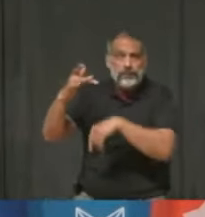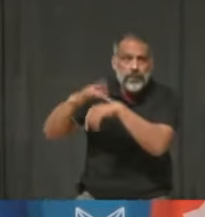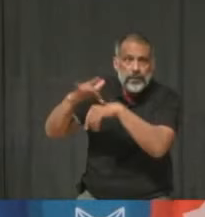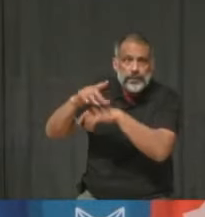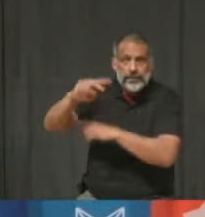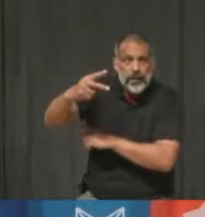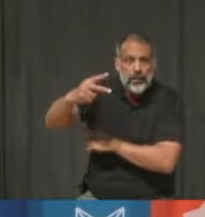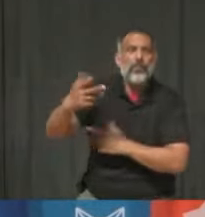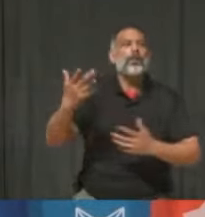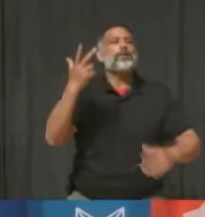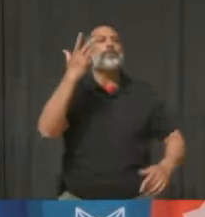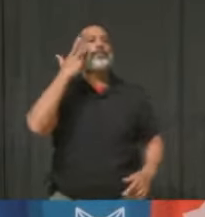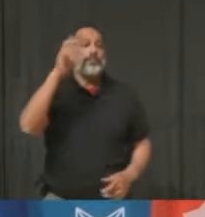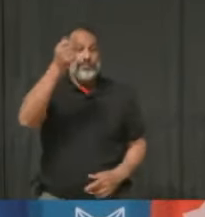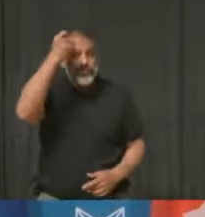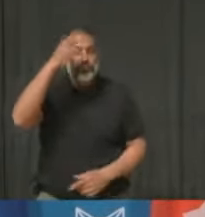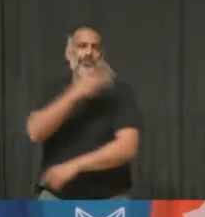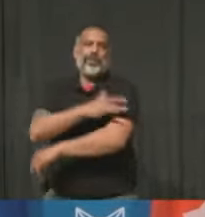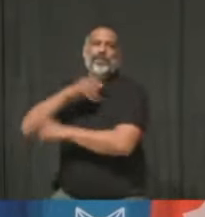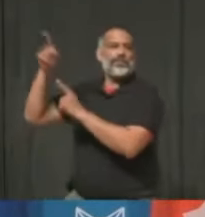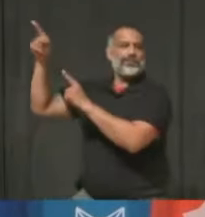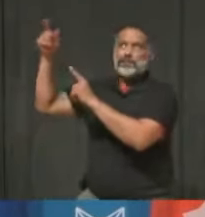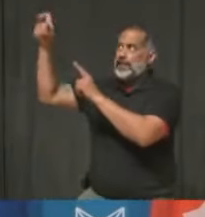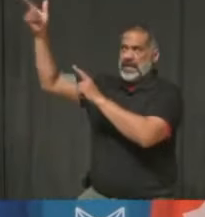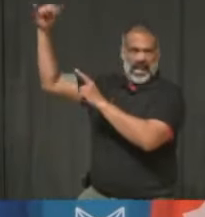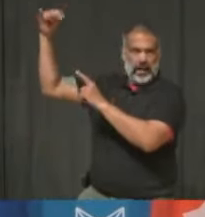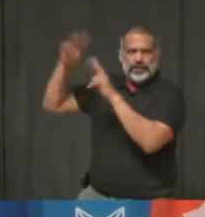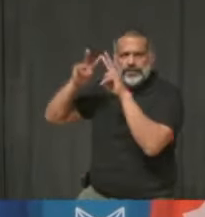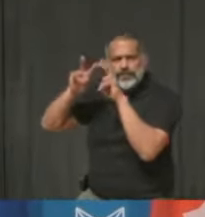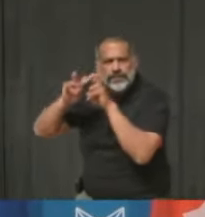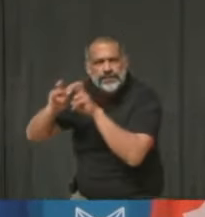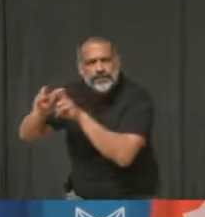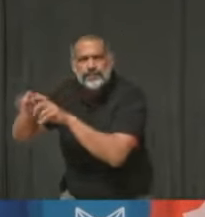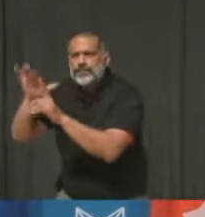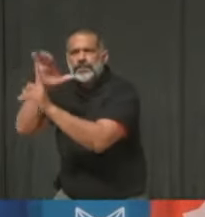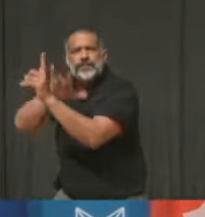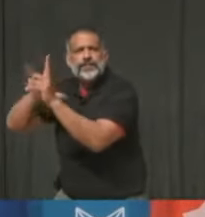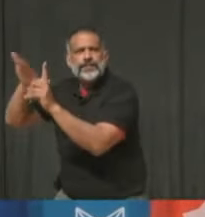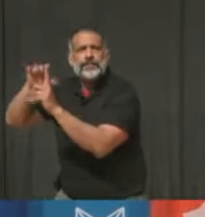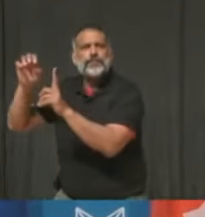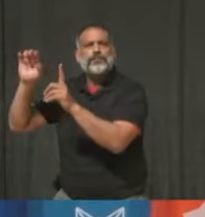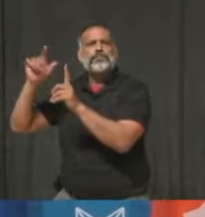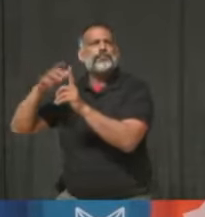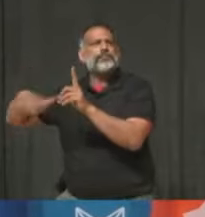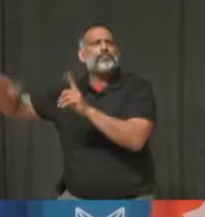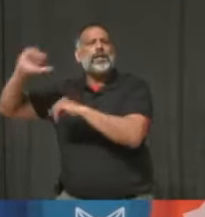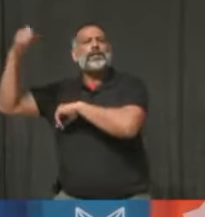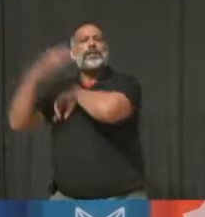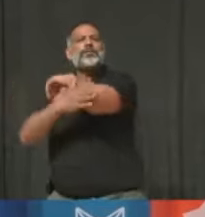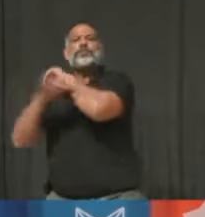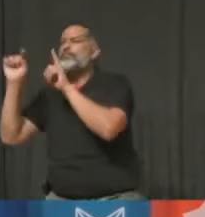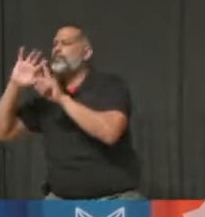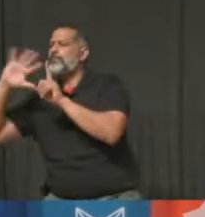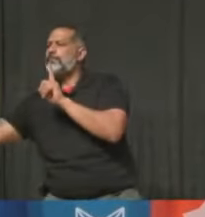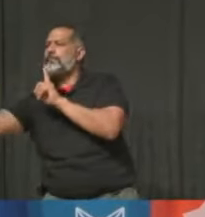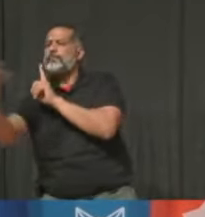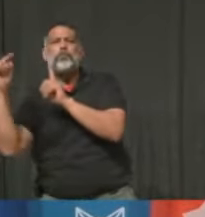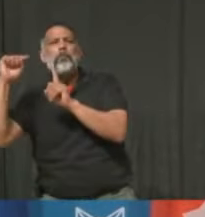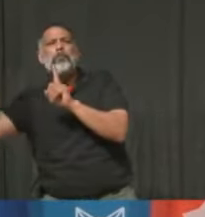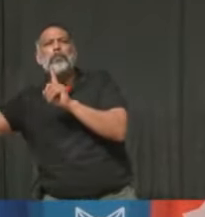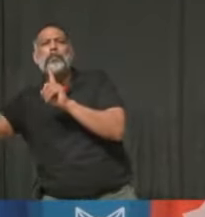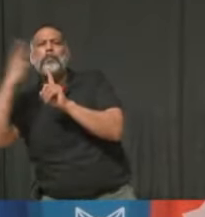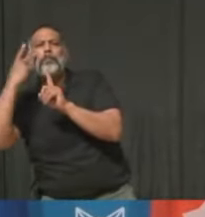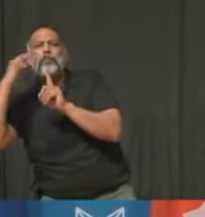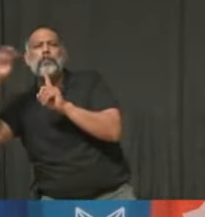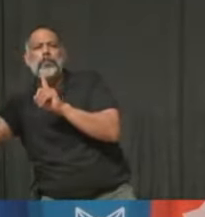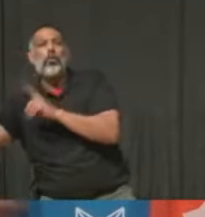anticipate that they will issue their guidance as to for the individuals who have been vaccinated with one dose of AstraZeneca, what they will be doing around second doses in